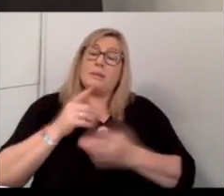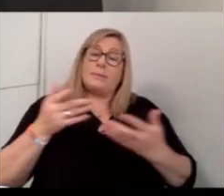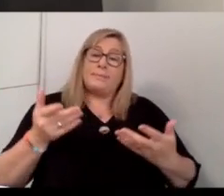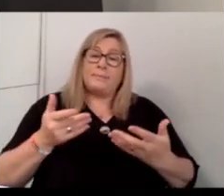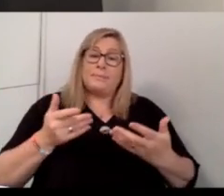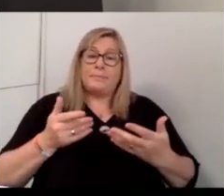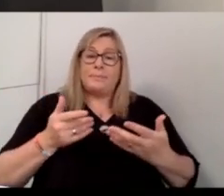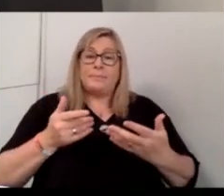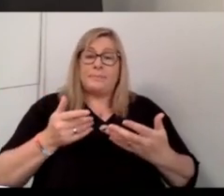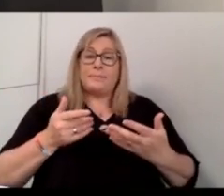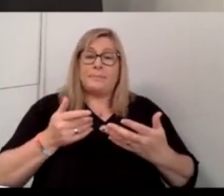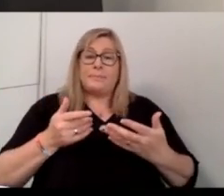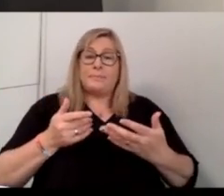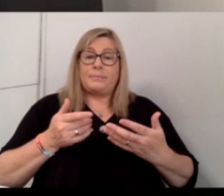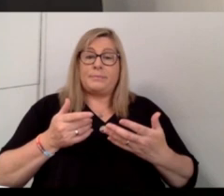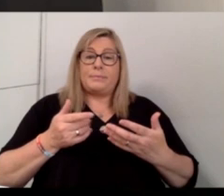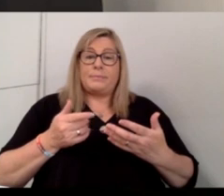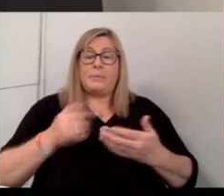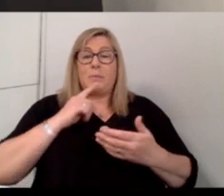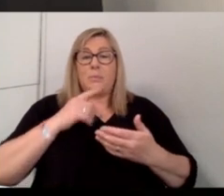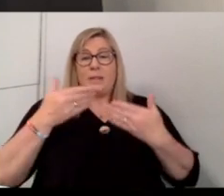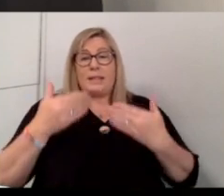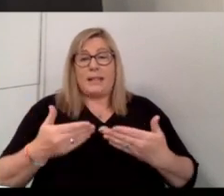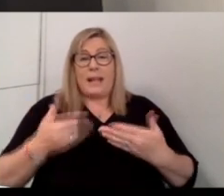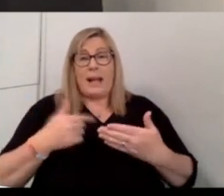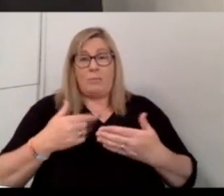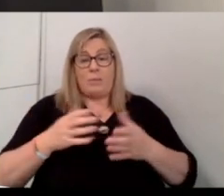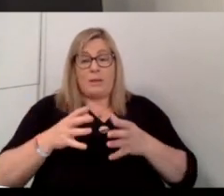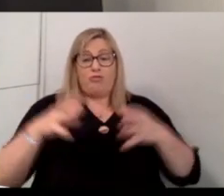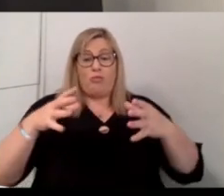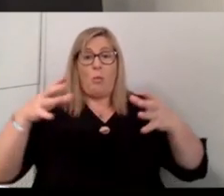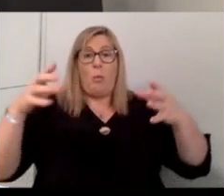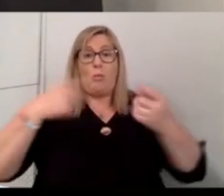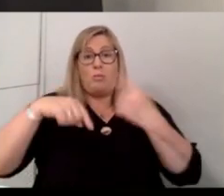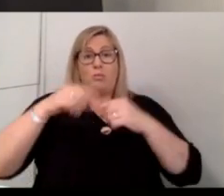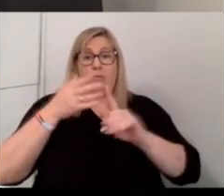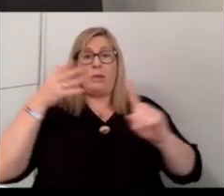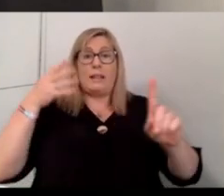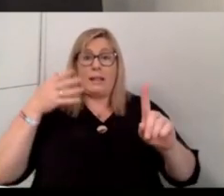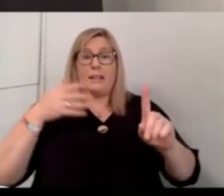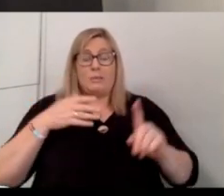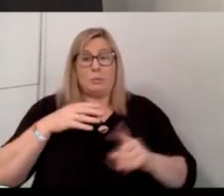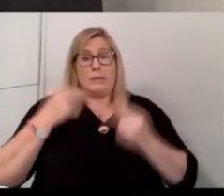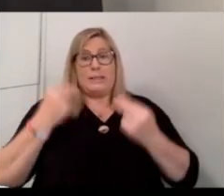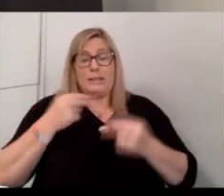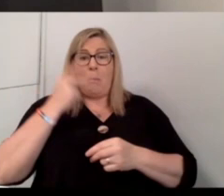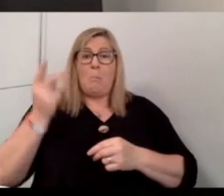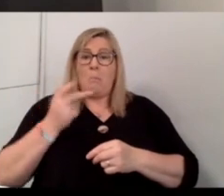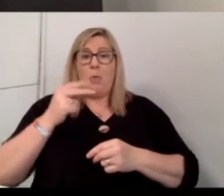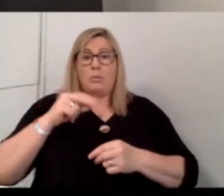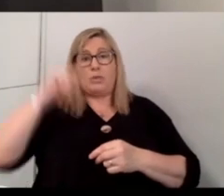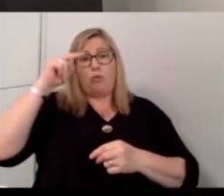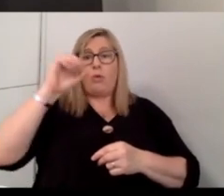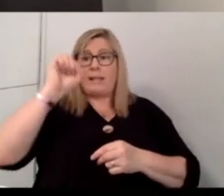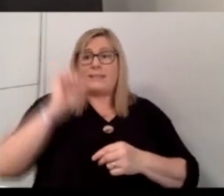we're, we're definitely now at a stage of our growth that we, we recognize a need to be on both sides, it doesn't have to be one or the other.